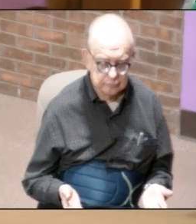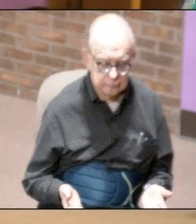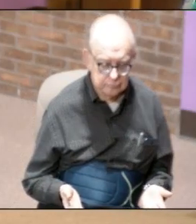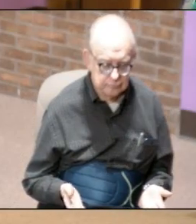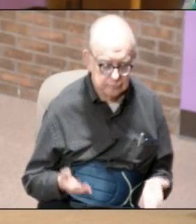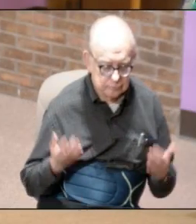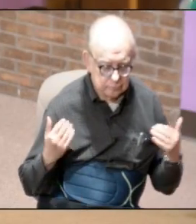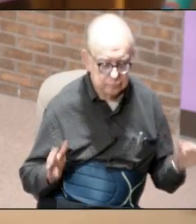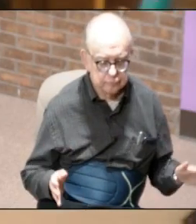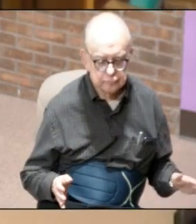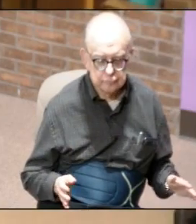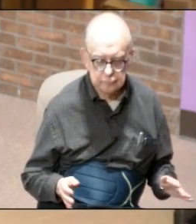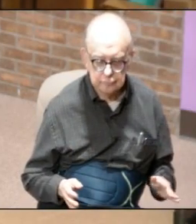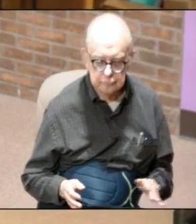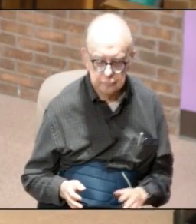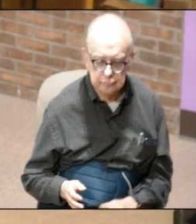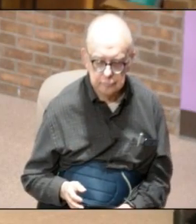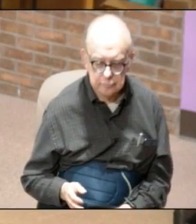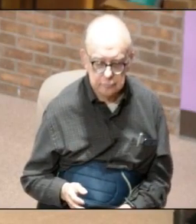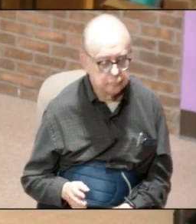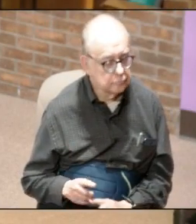angel is a what